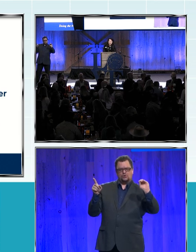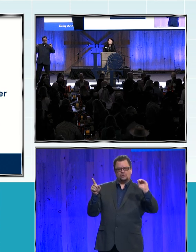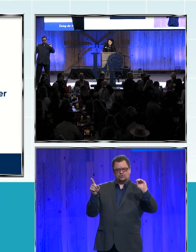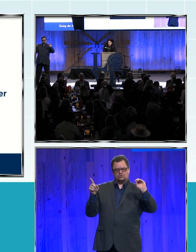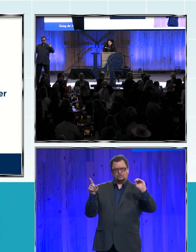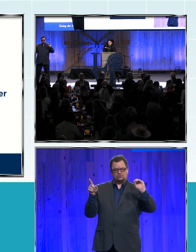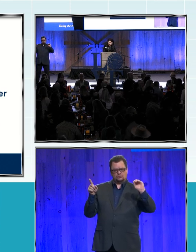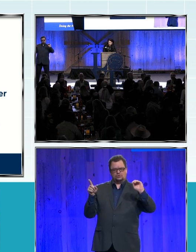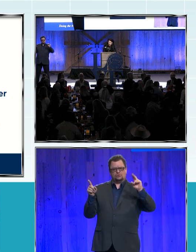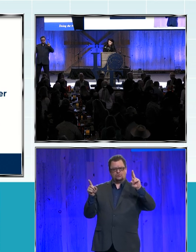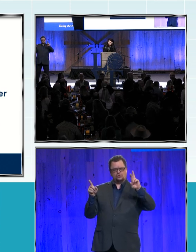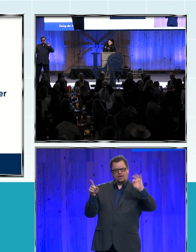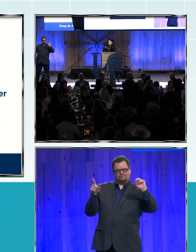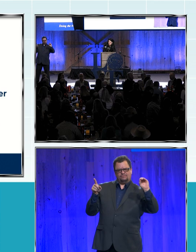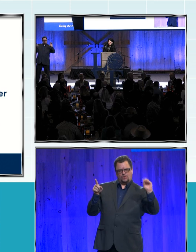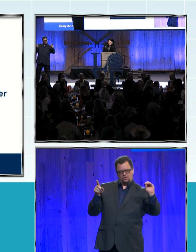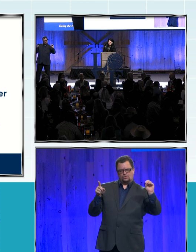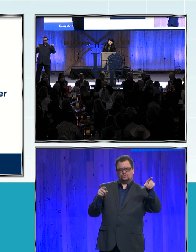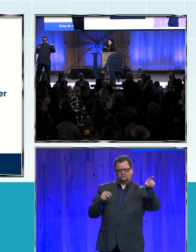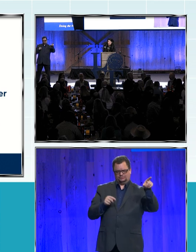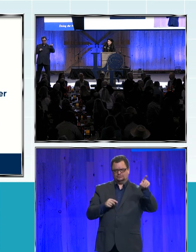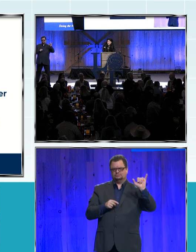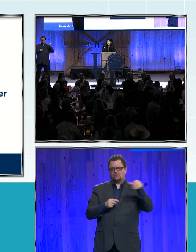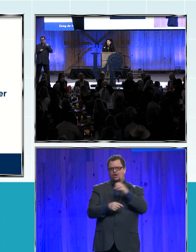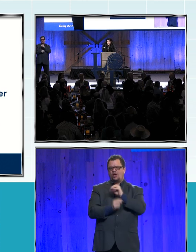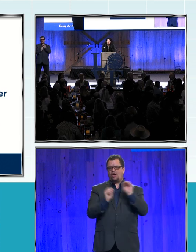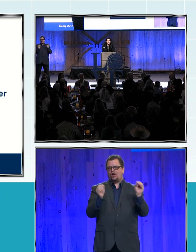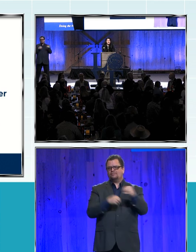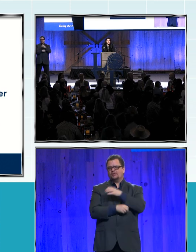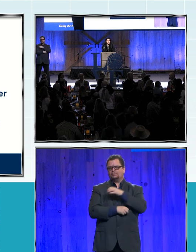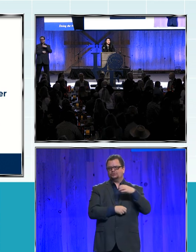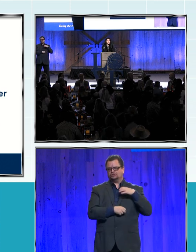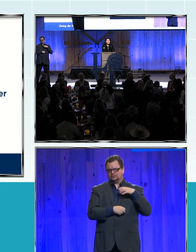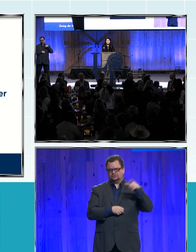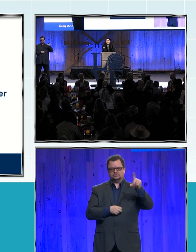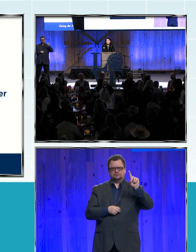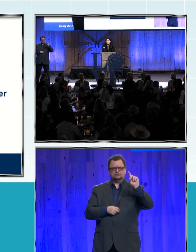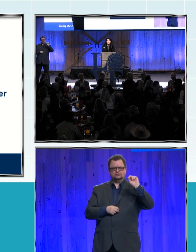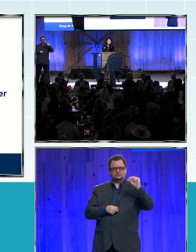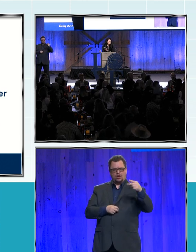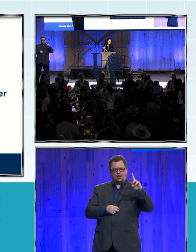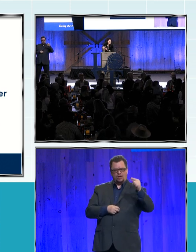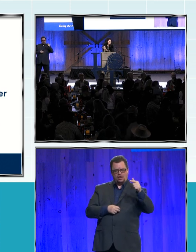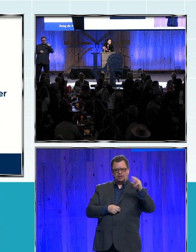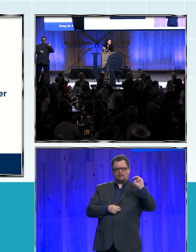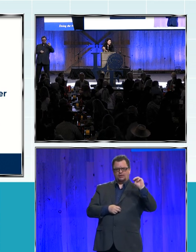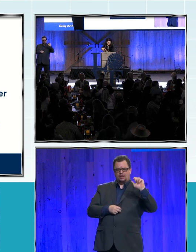And from the Office of Congressman Doug Lamberm, have Cassandra Sebastian. Cassandra?